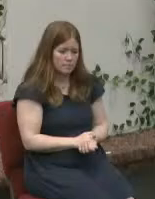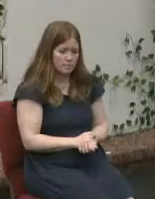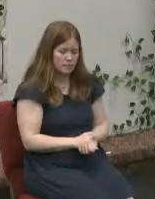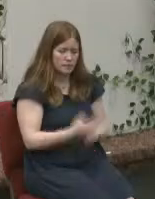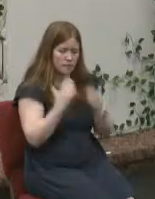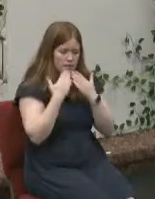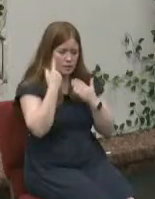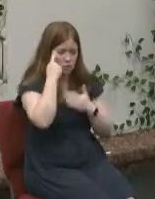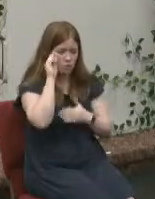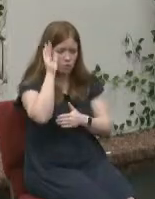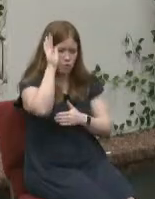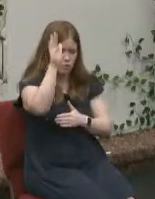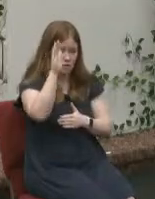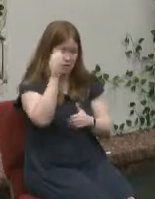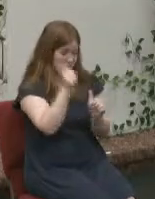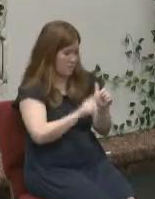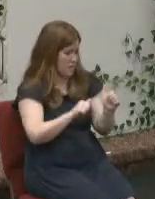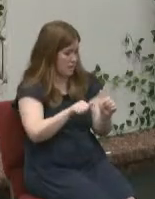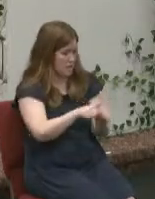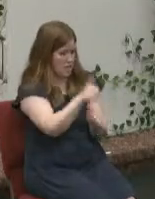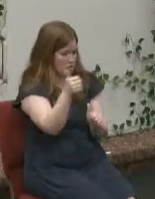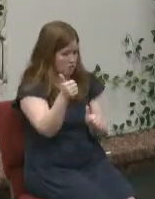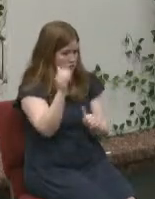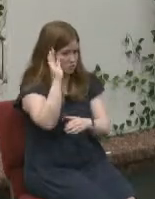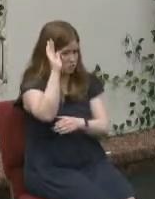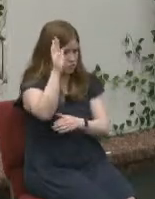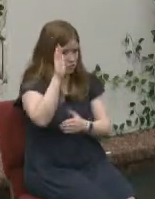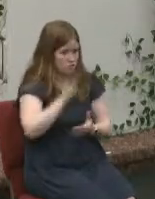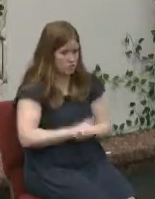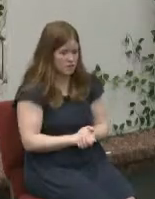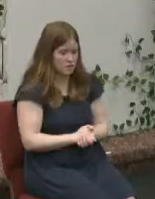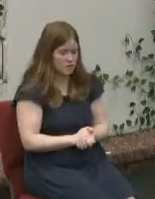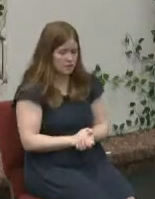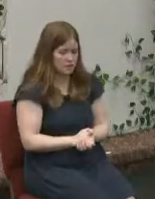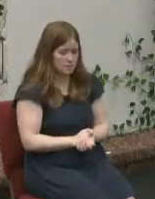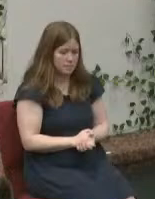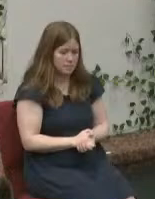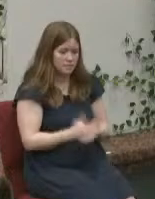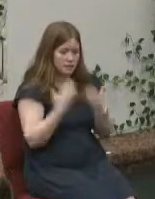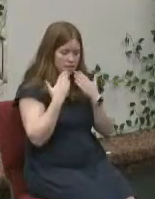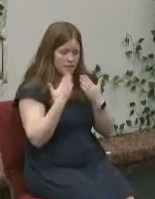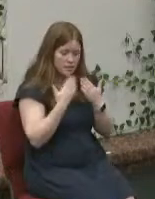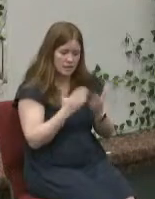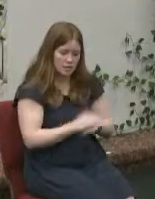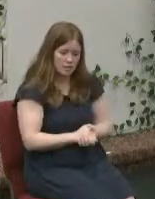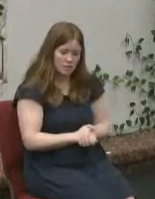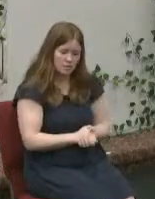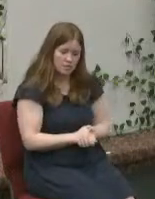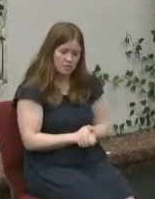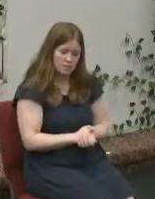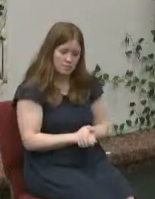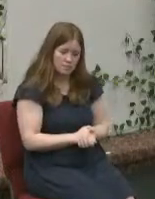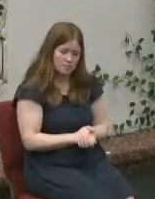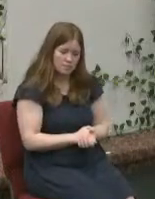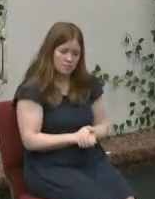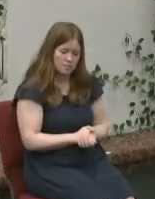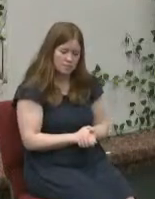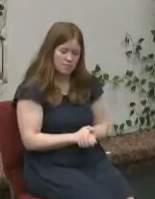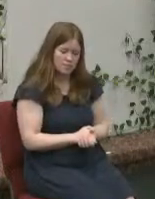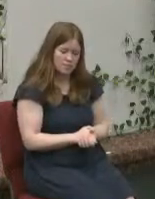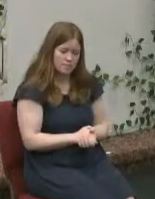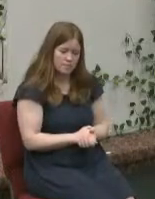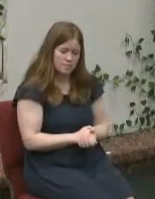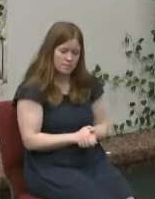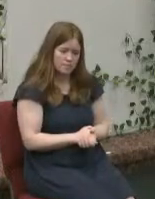well anyone else thank you i see your hand sir anyone else thank you sir i see your hand as well main floor